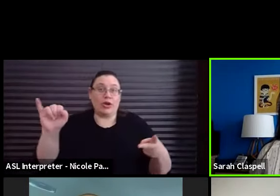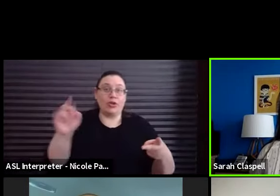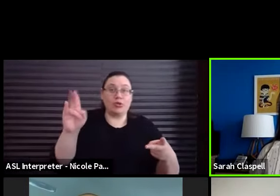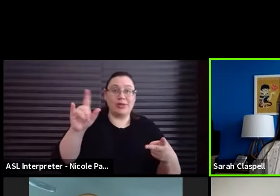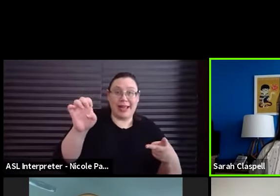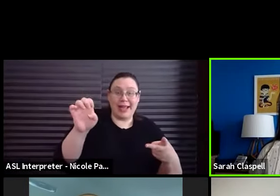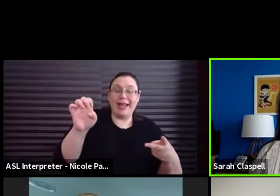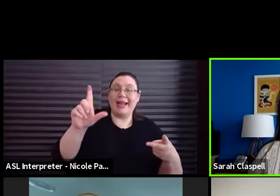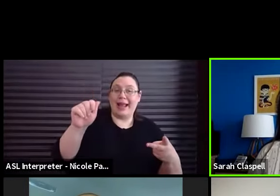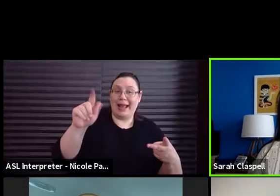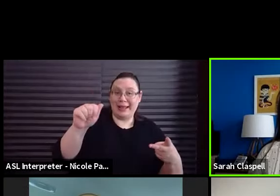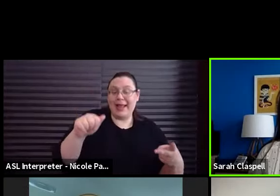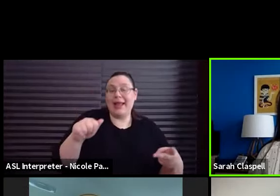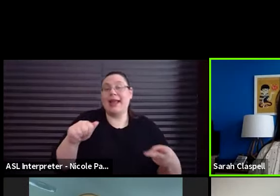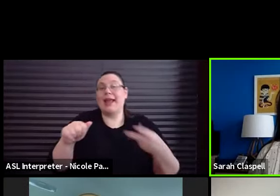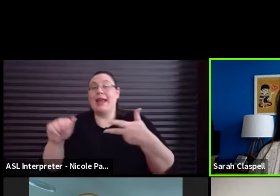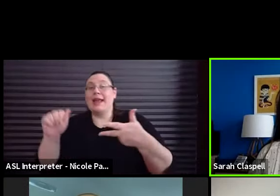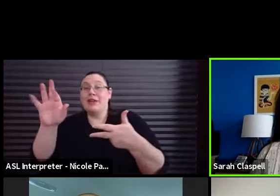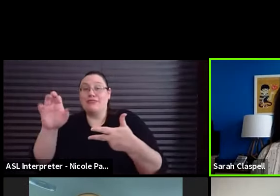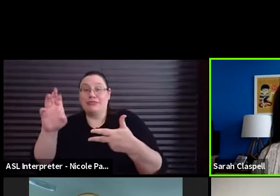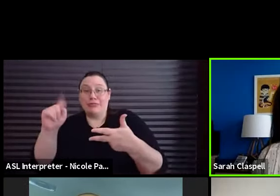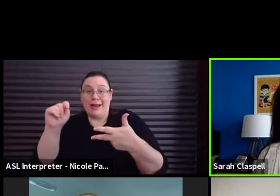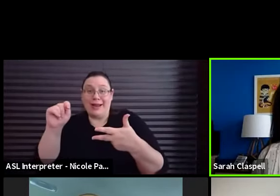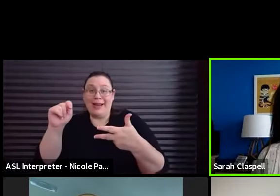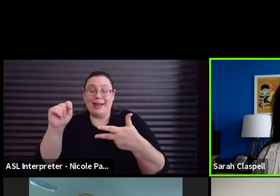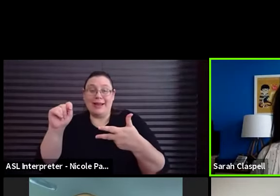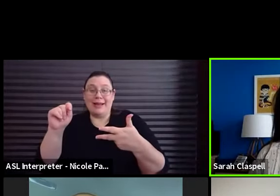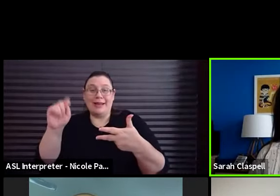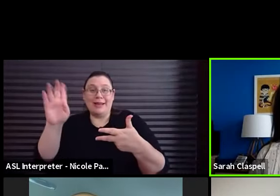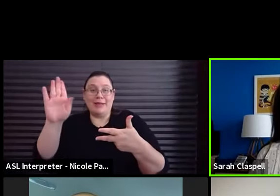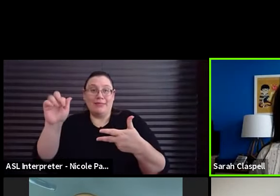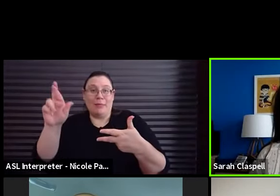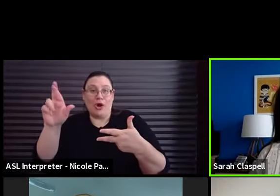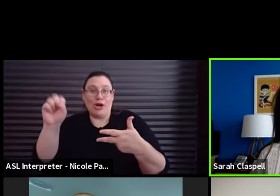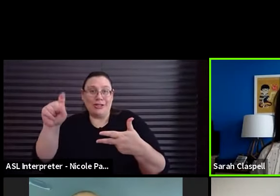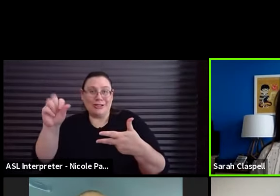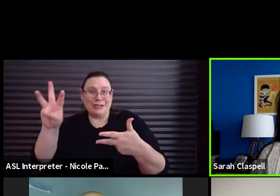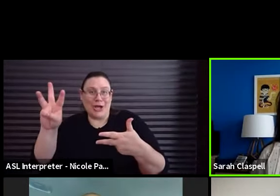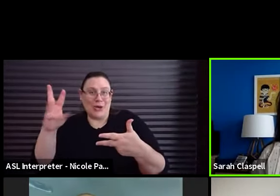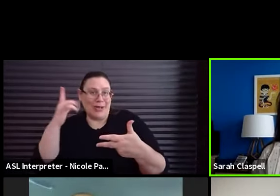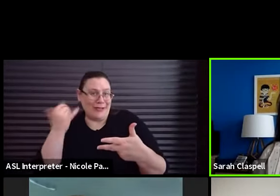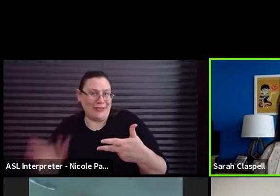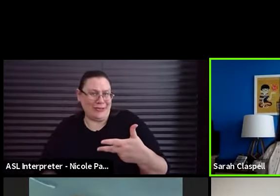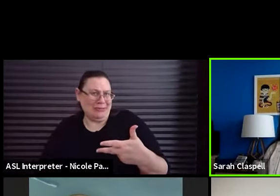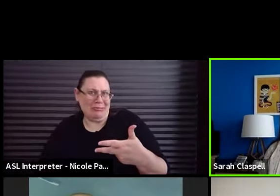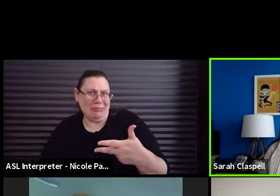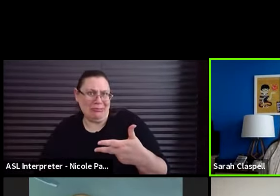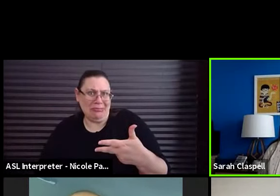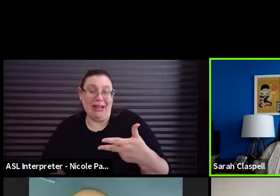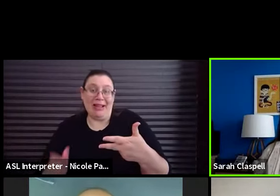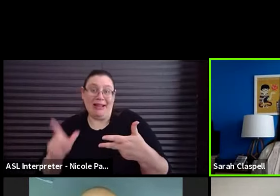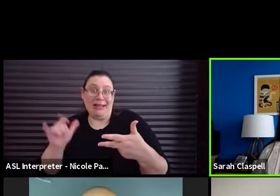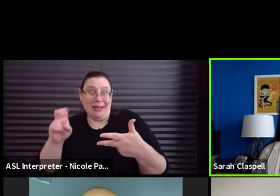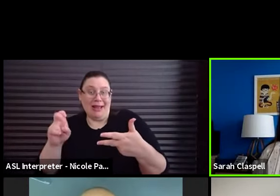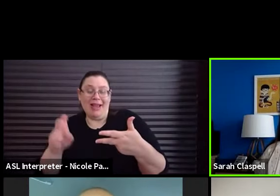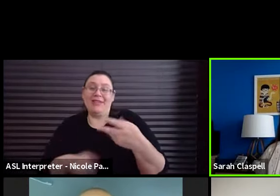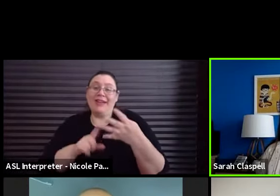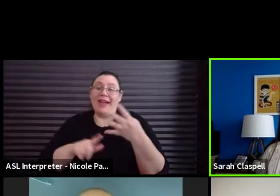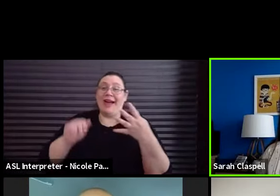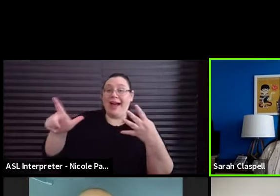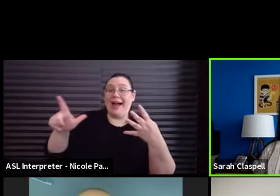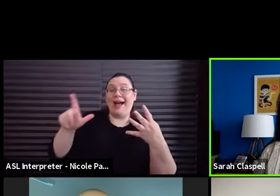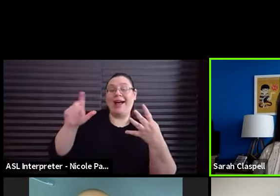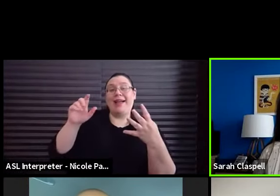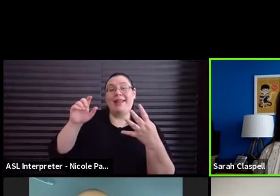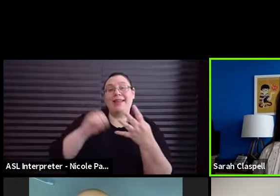Los Angeles. Brent is in Barstow, California. Tune in live. And Al is in